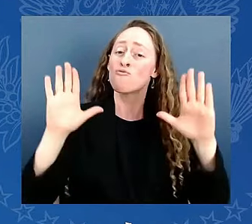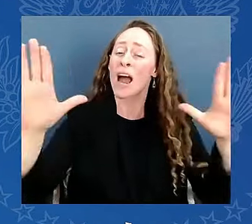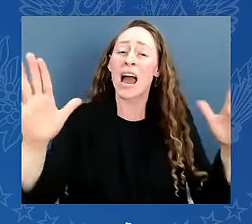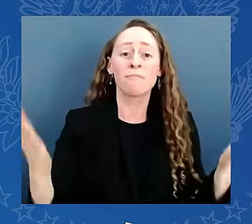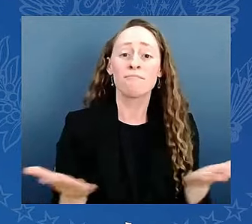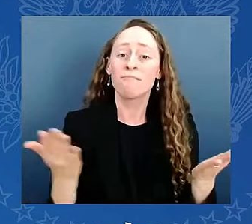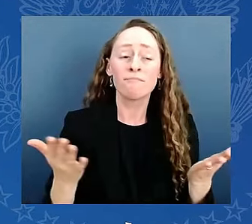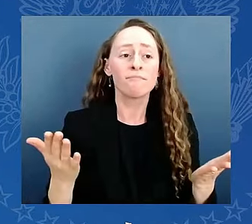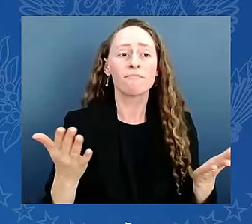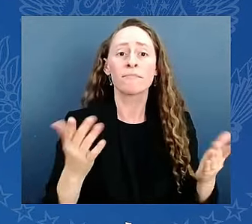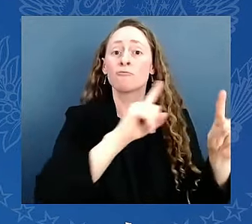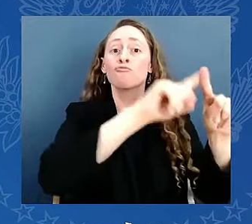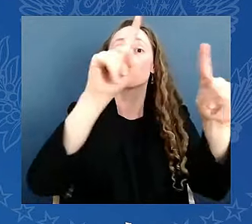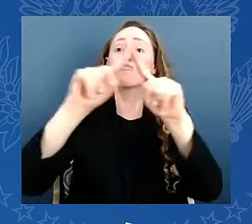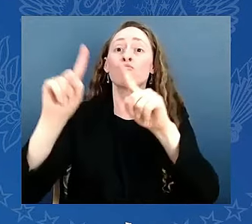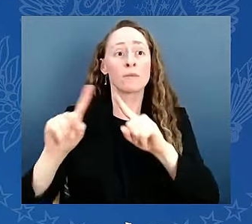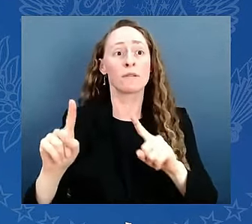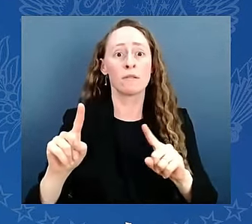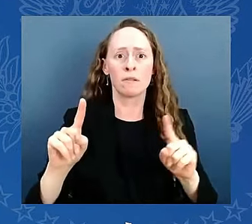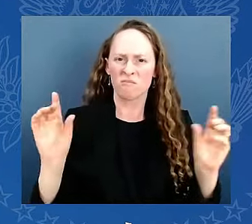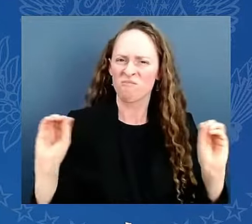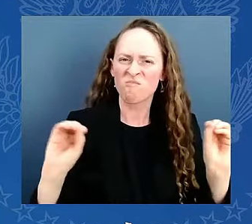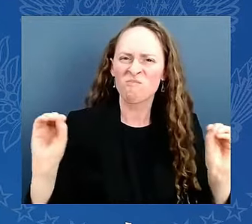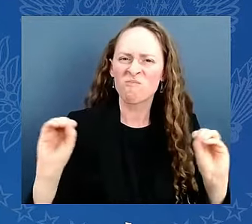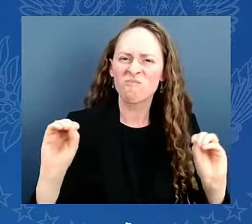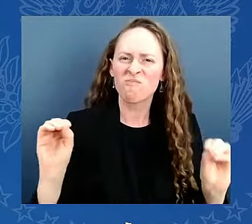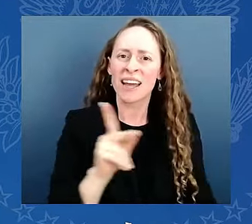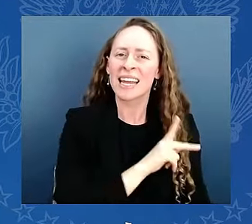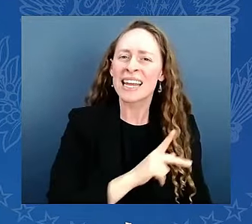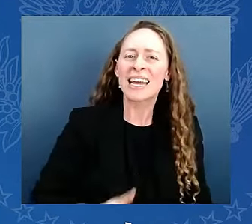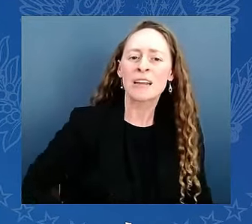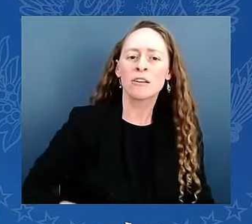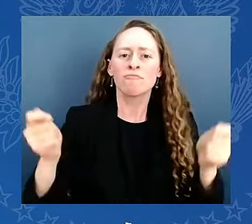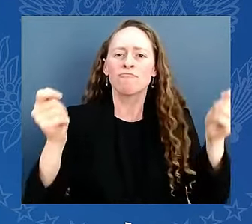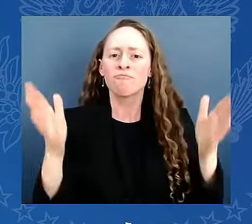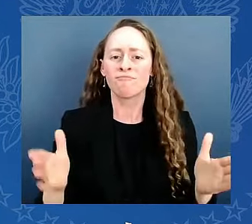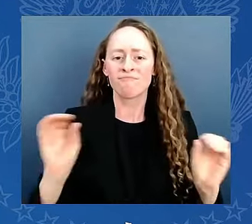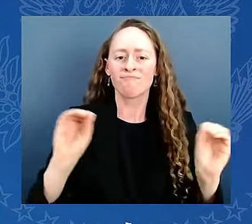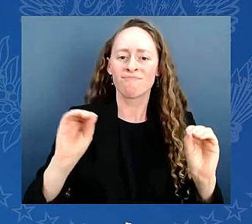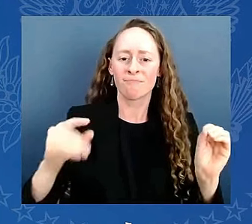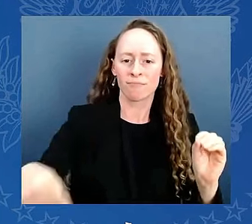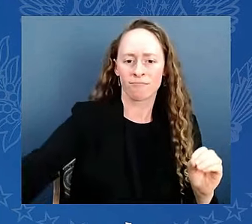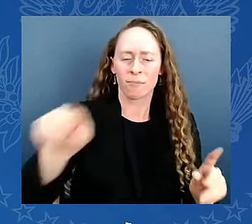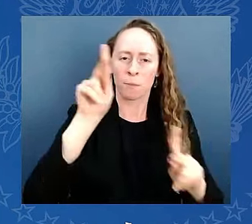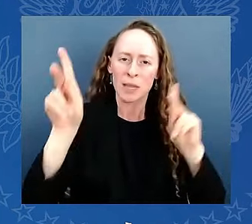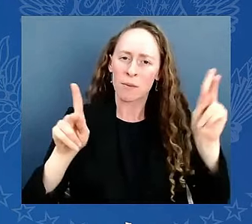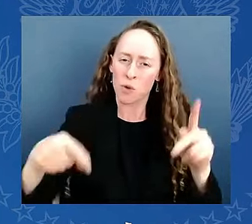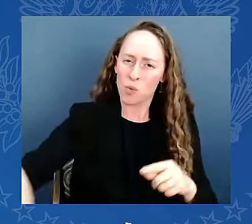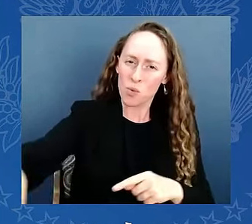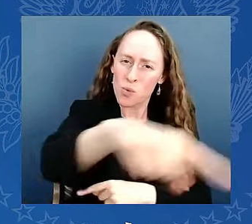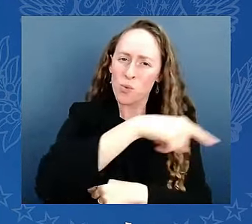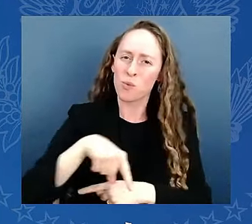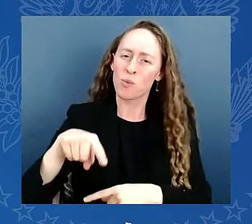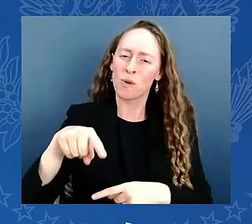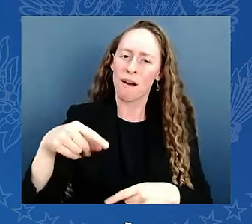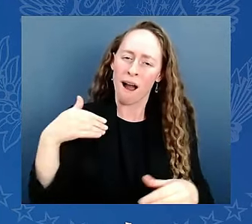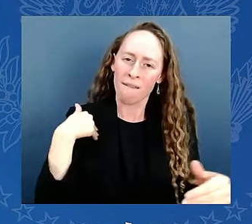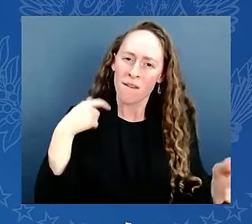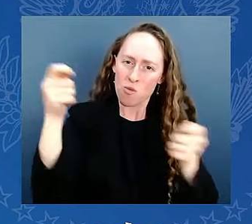History is in your hands. The power is in your hands. The idea of America lies in your hands.